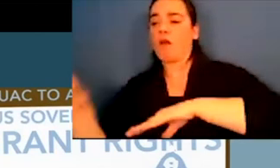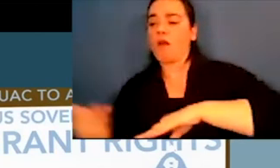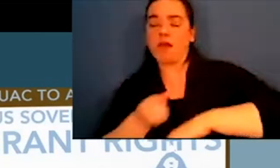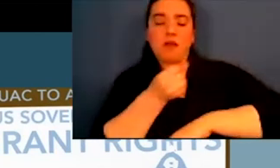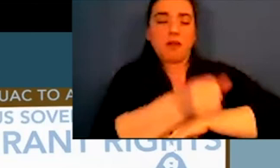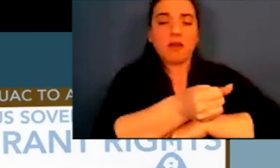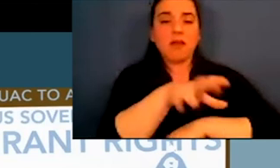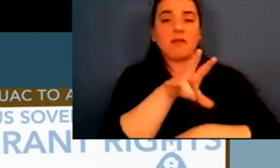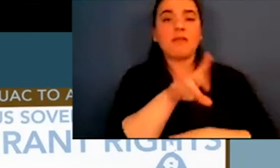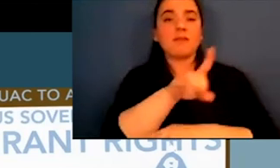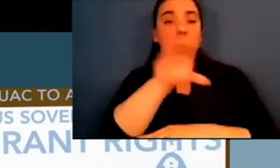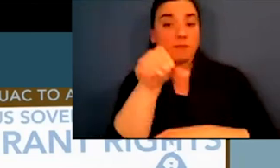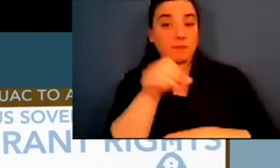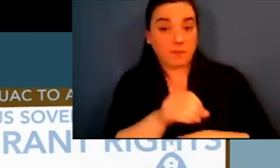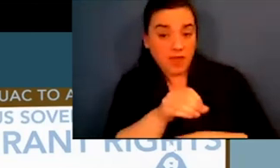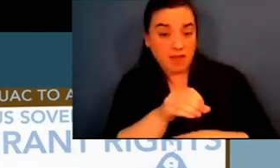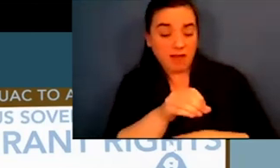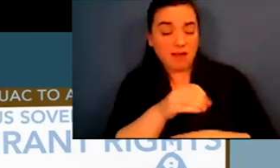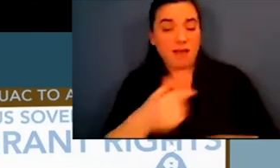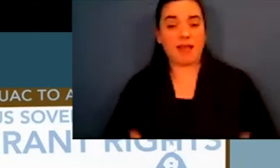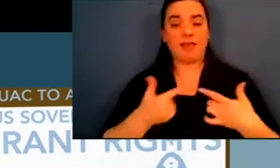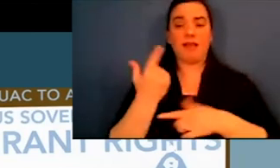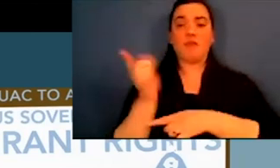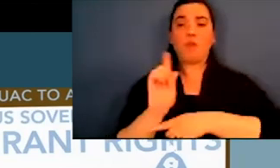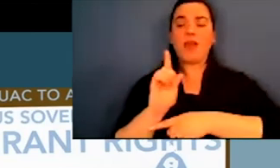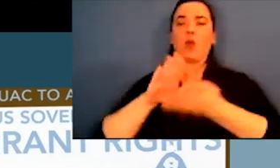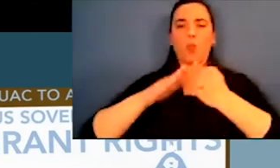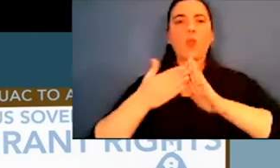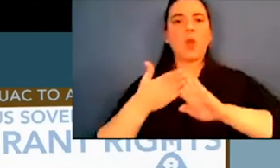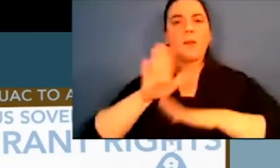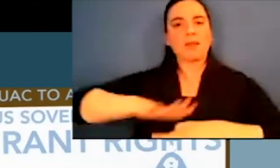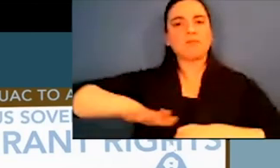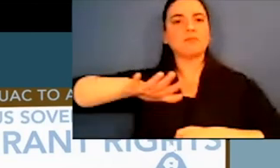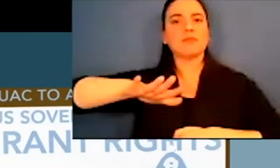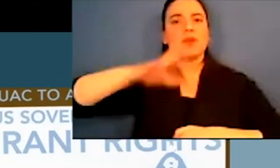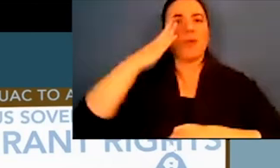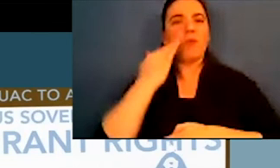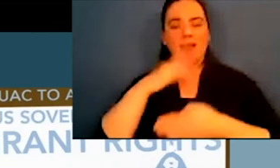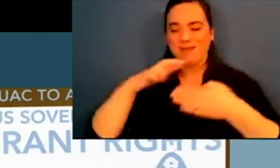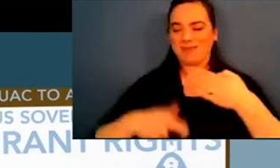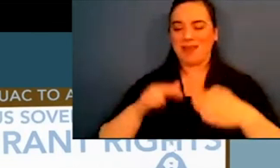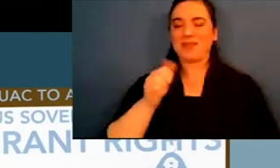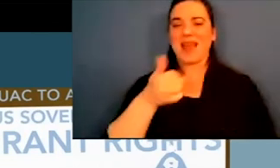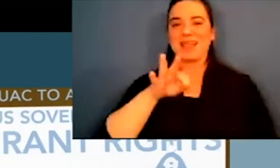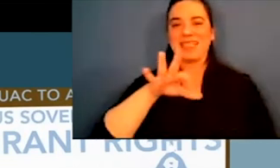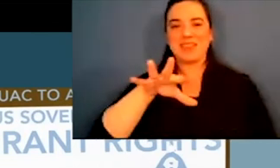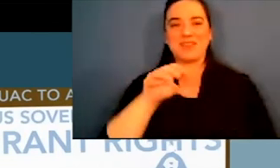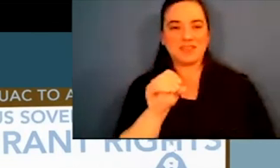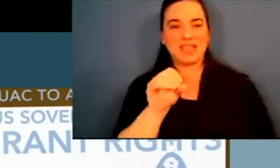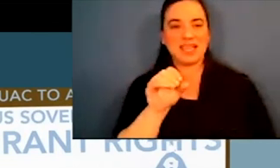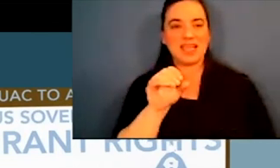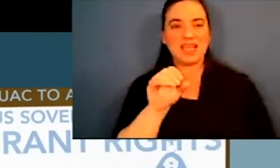on the reservations that we have been moved to as 71% of native people live in urban areas now,